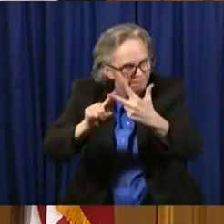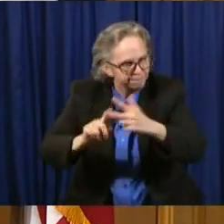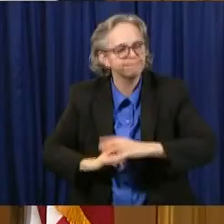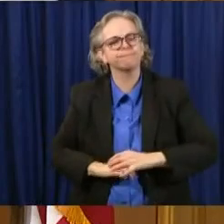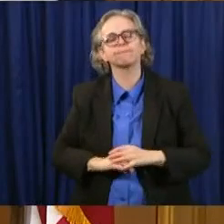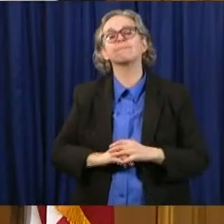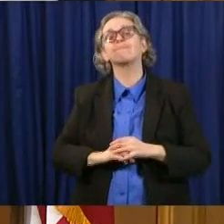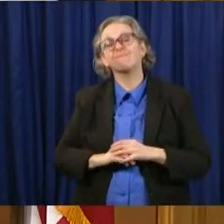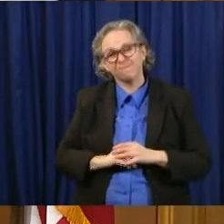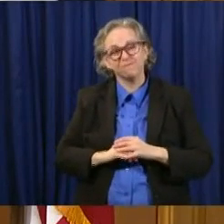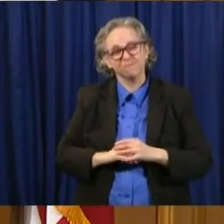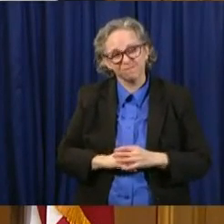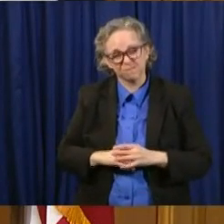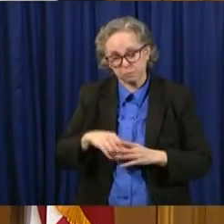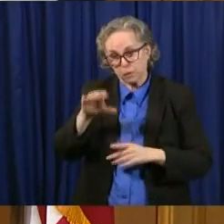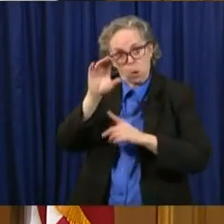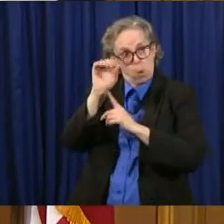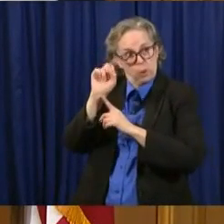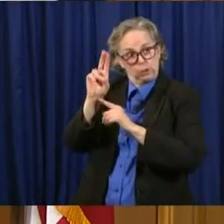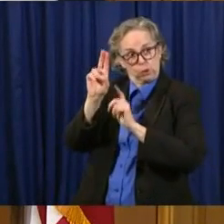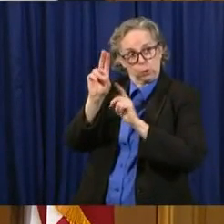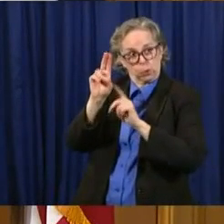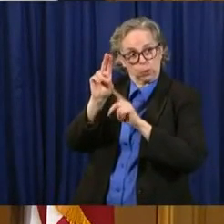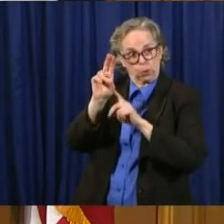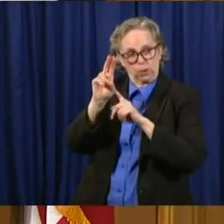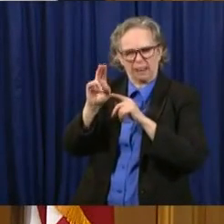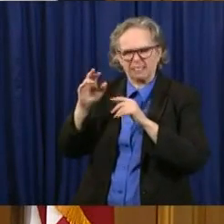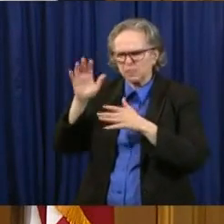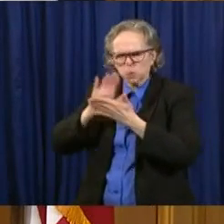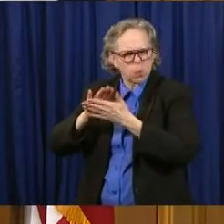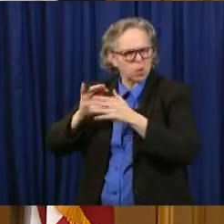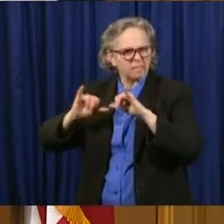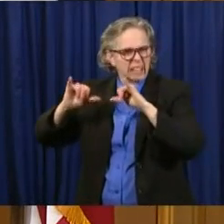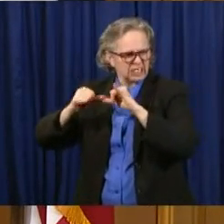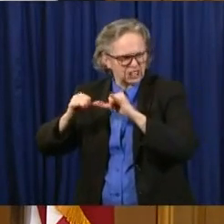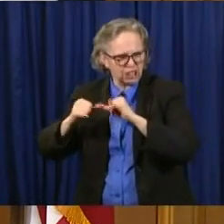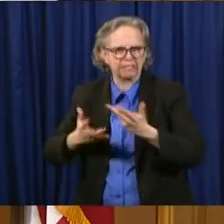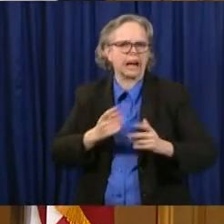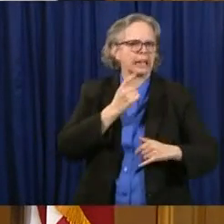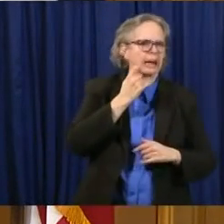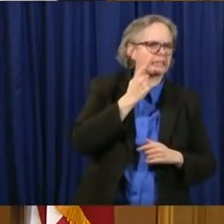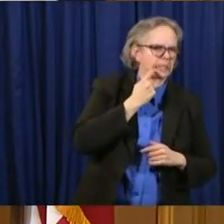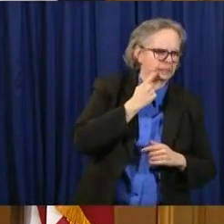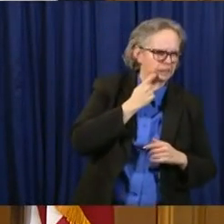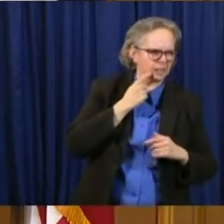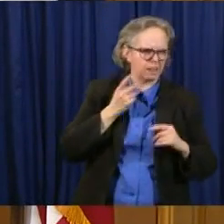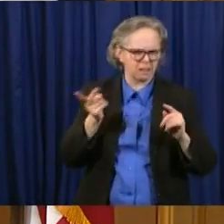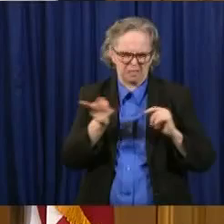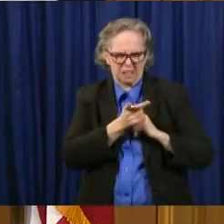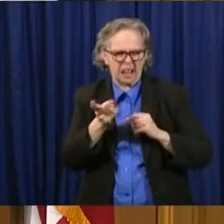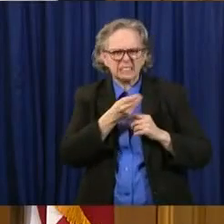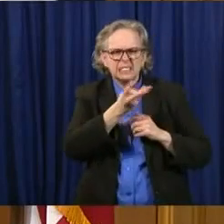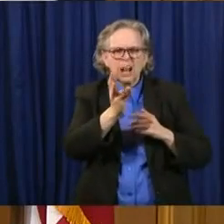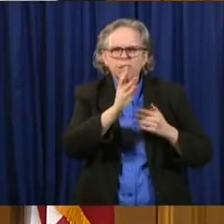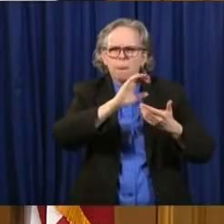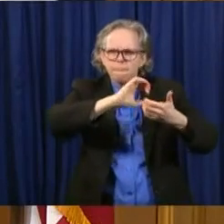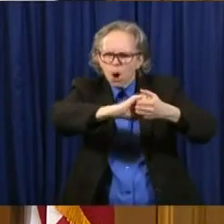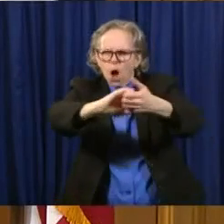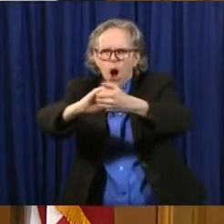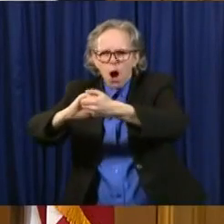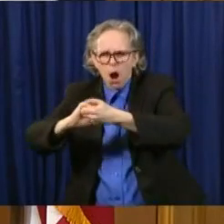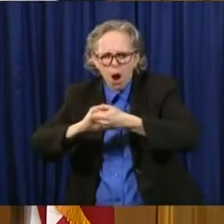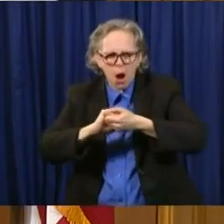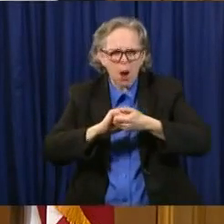Center for Design and Manufacturing Excellence, Infectious Disease Institute, and the Institute for Materials Research, all